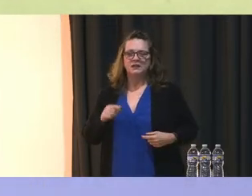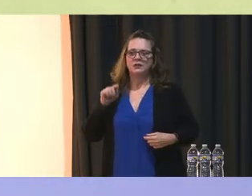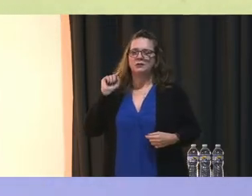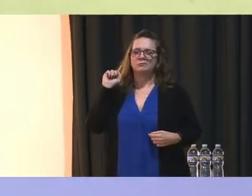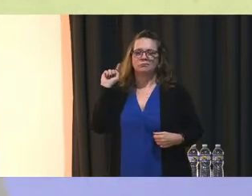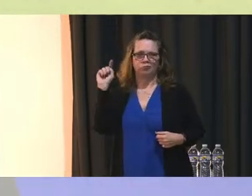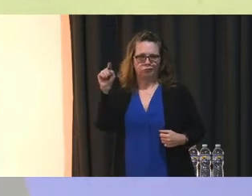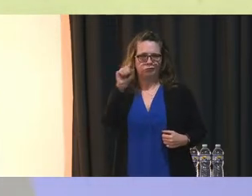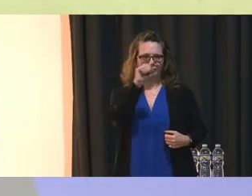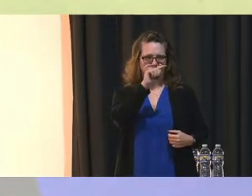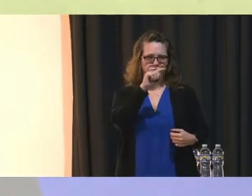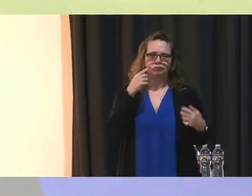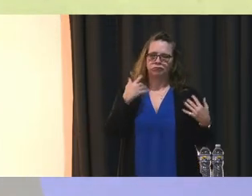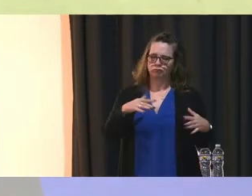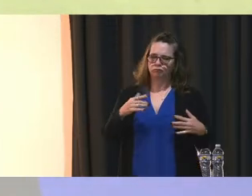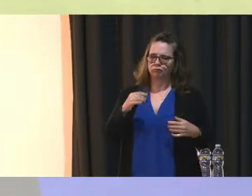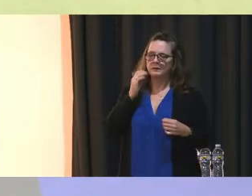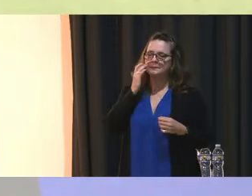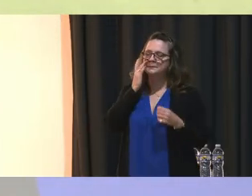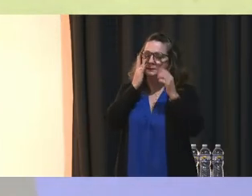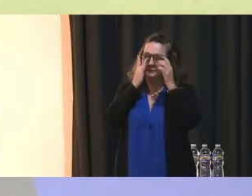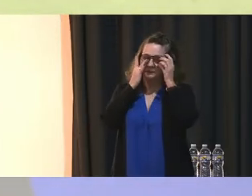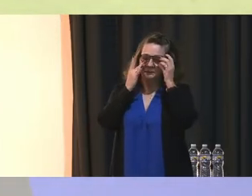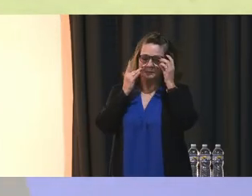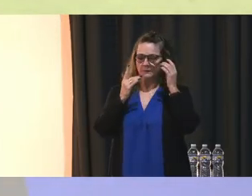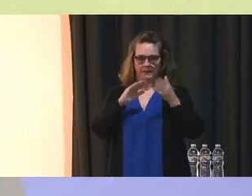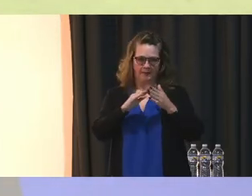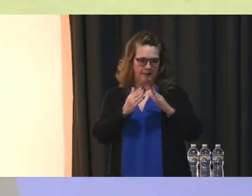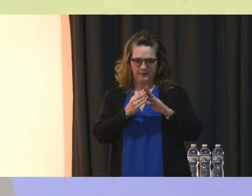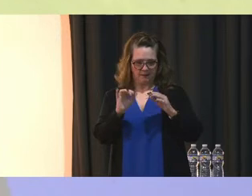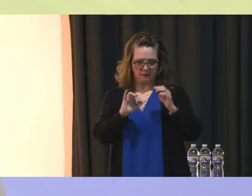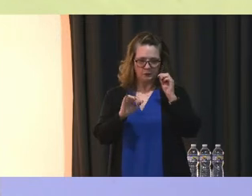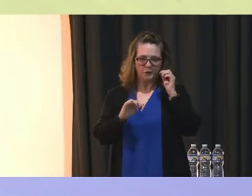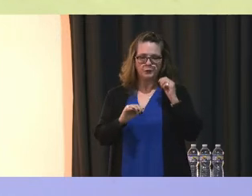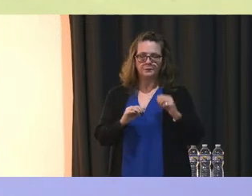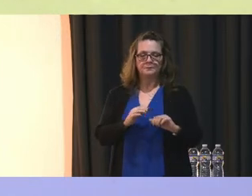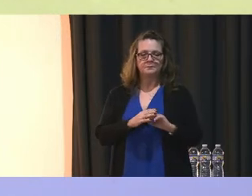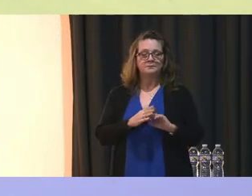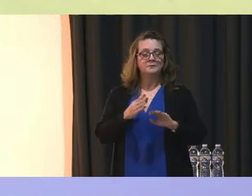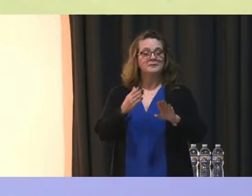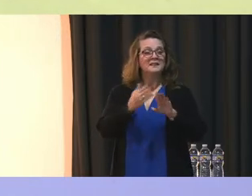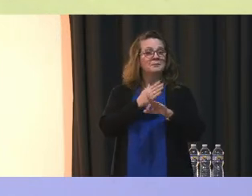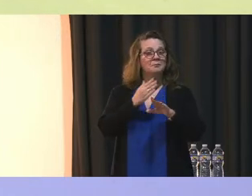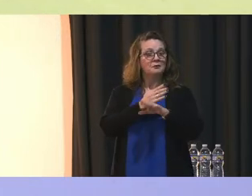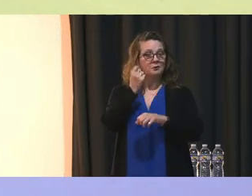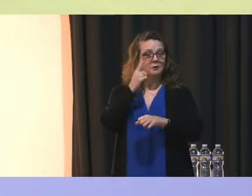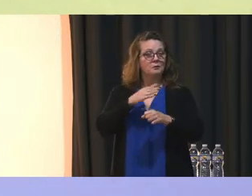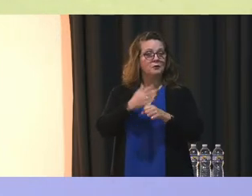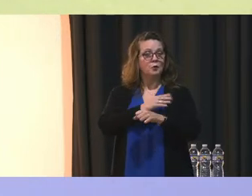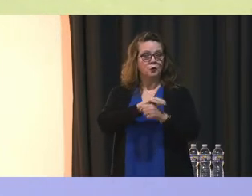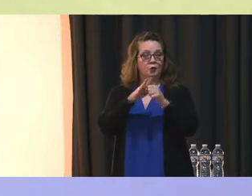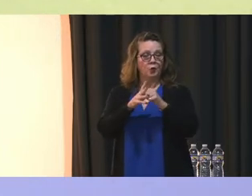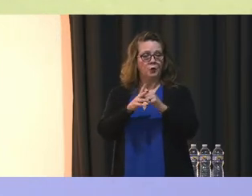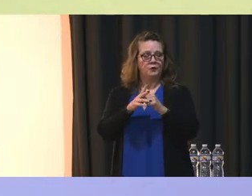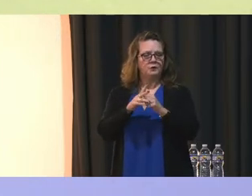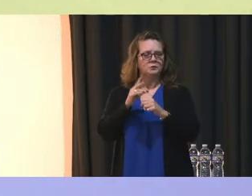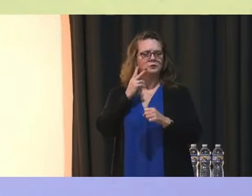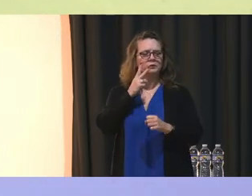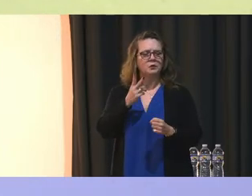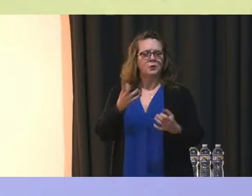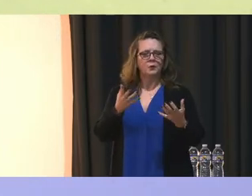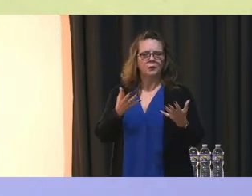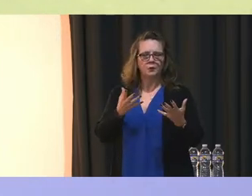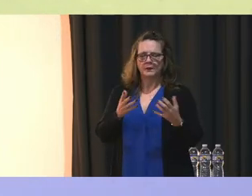a mid-sized school district in Tennessee And even before COVID, what we saw is the